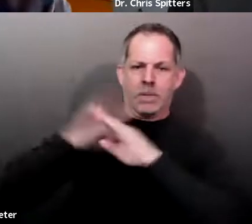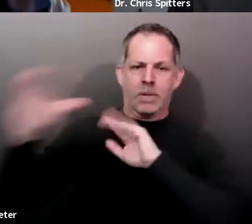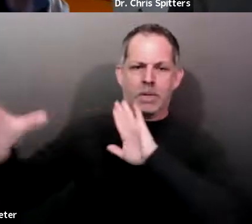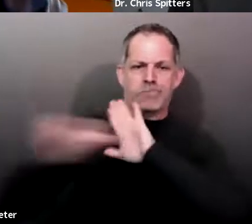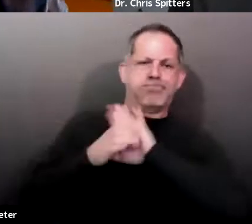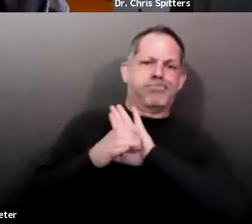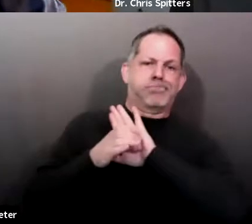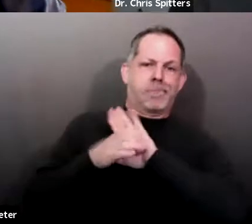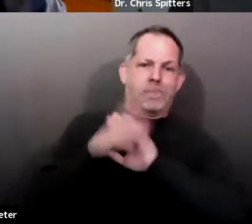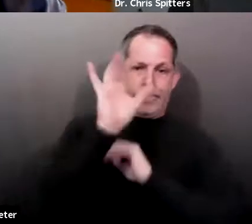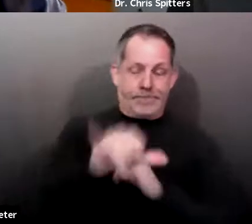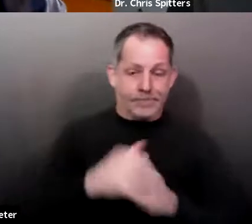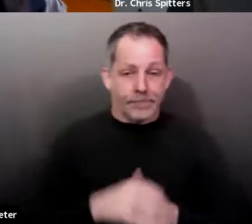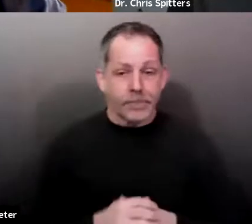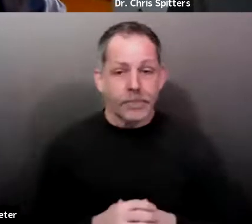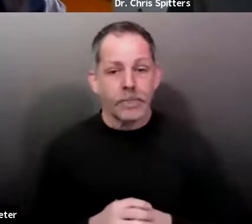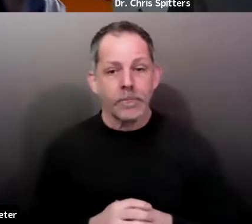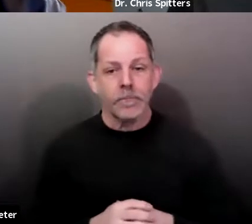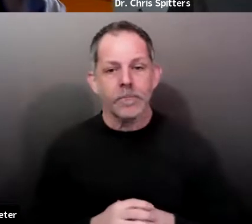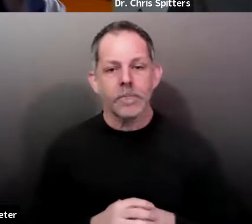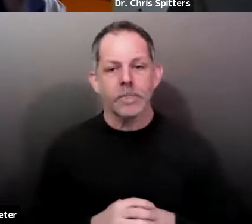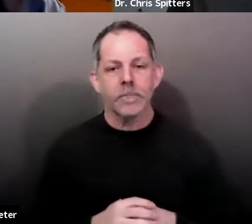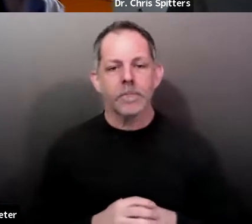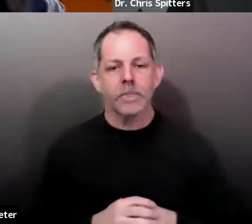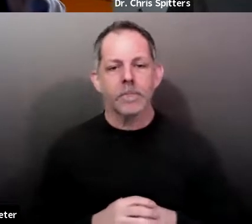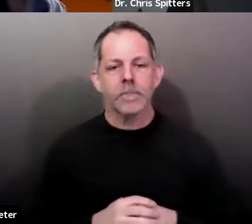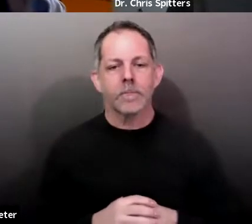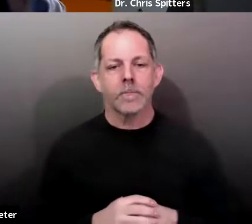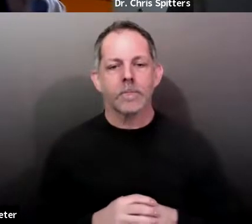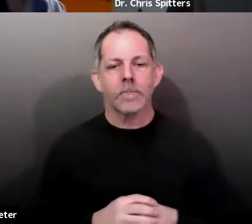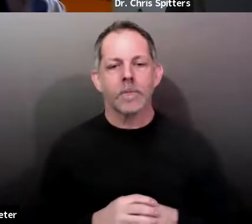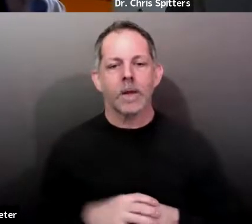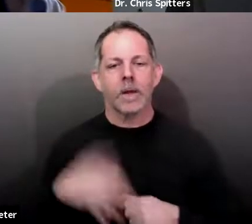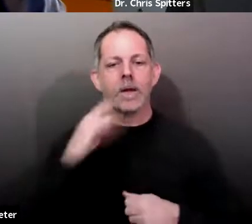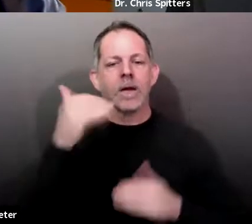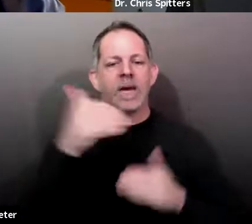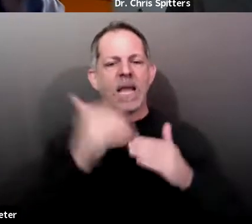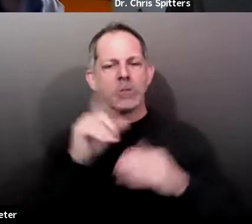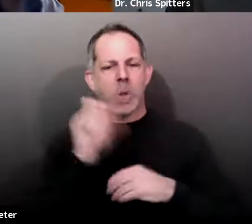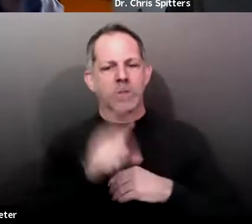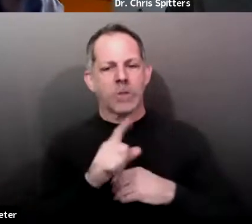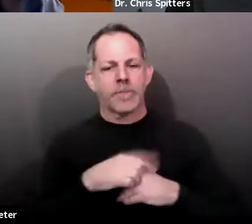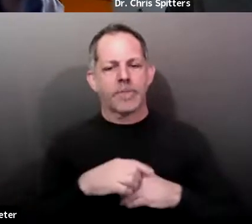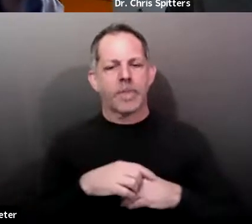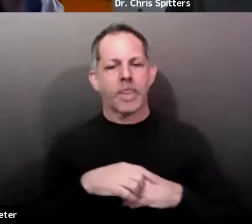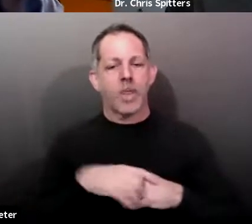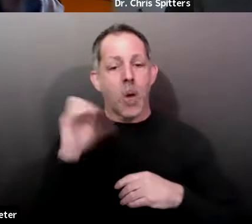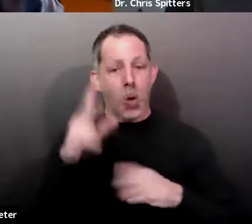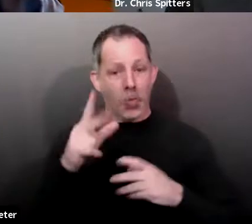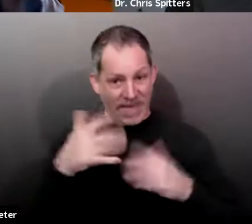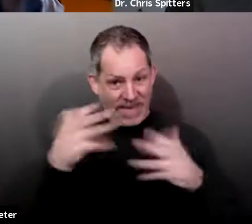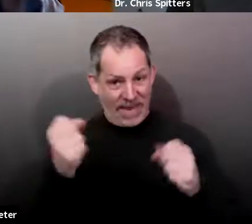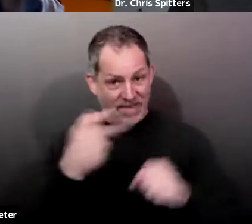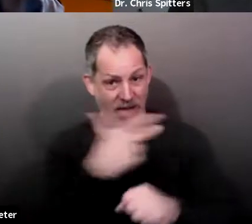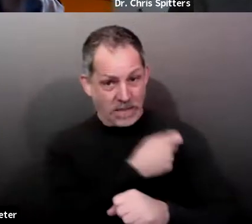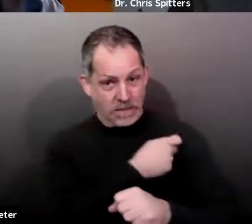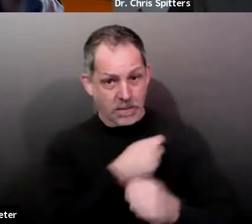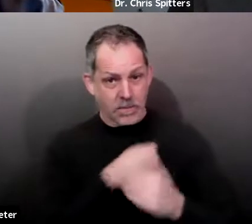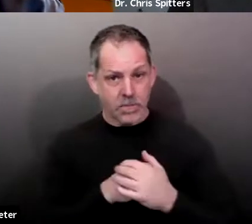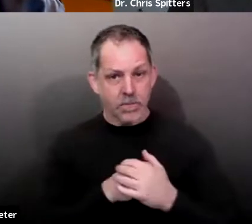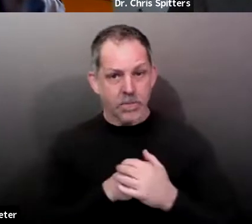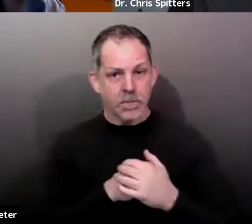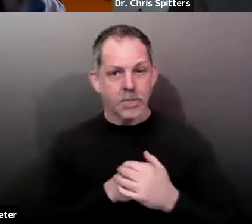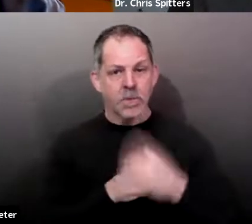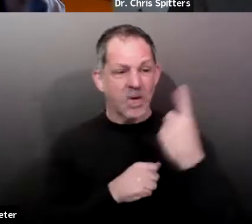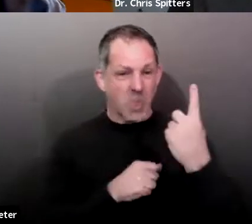Okay. getting the vaccine is still hard. As you mentioned that one in 15 chance, that's when do you think this will start to change,